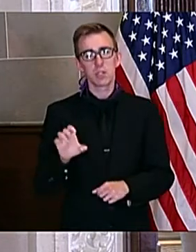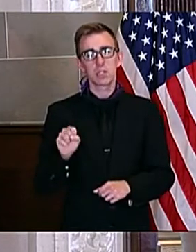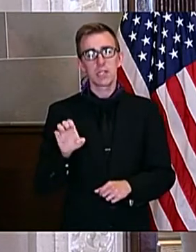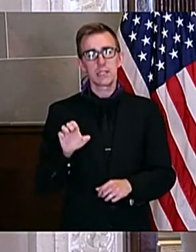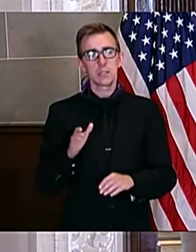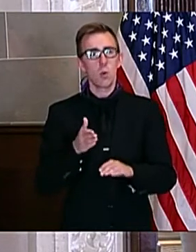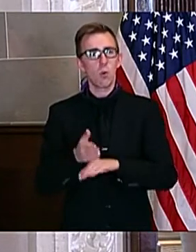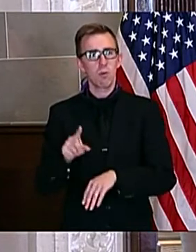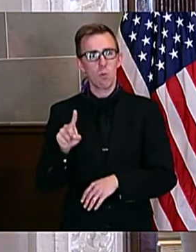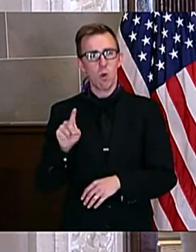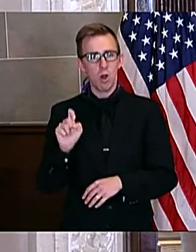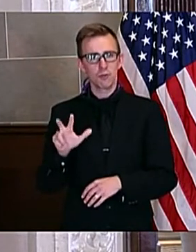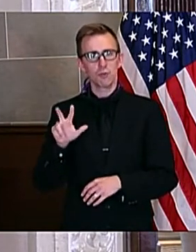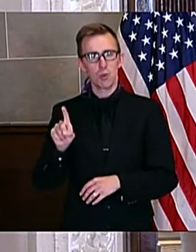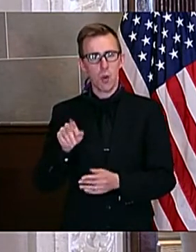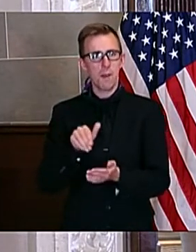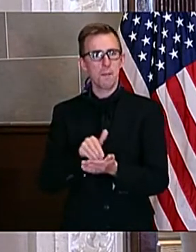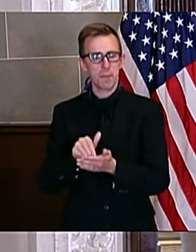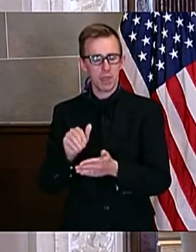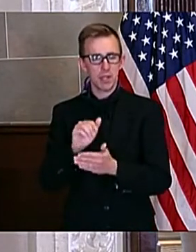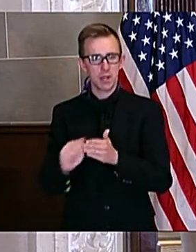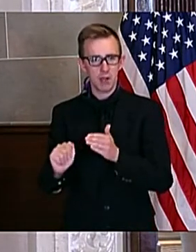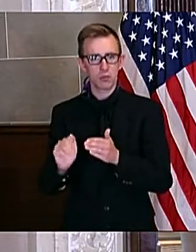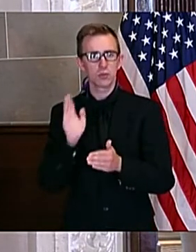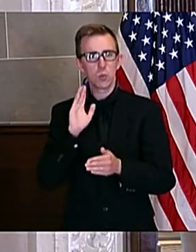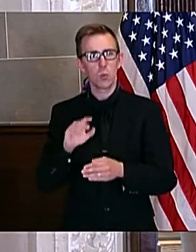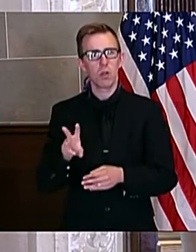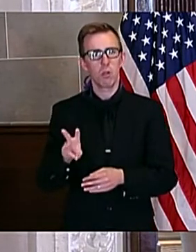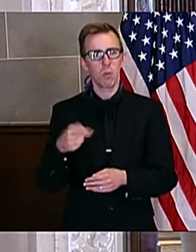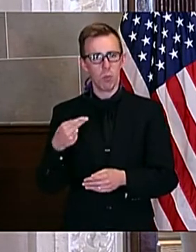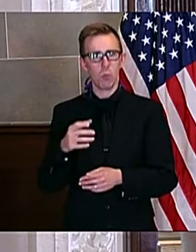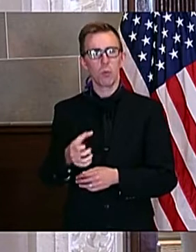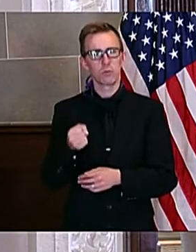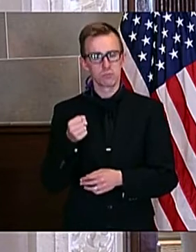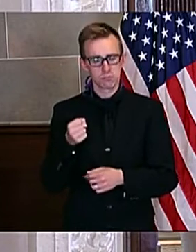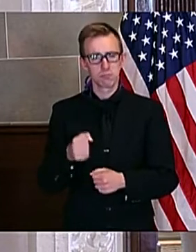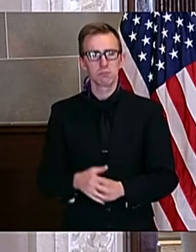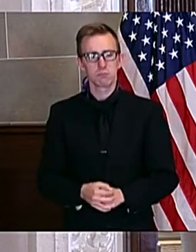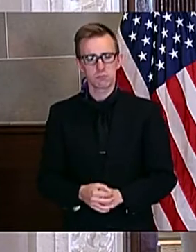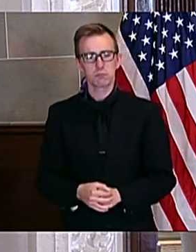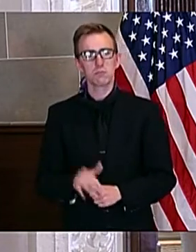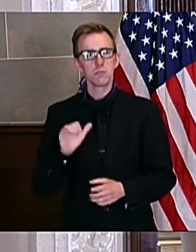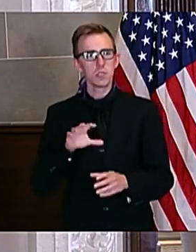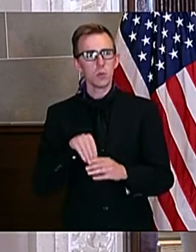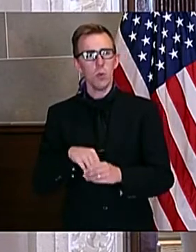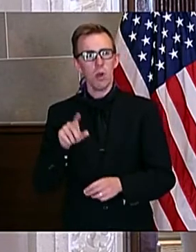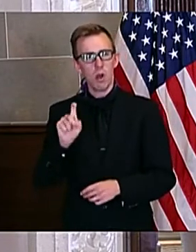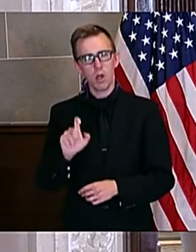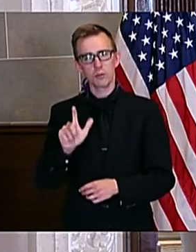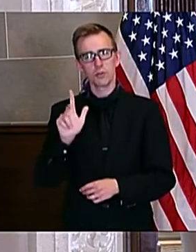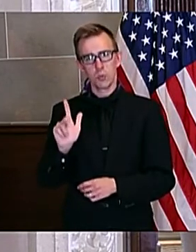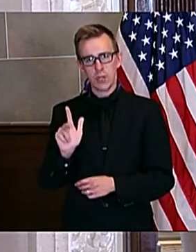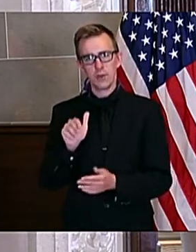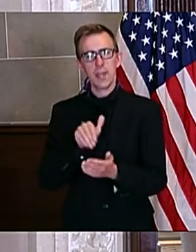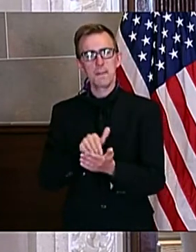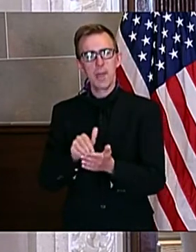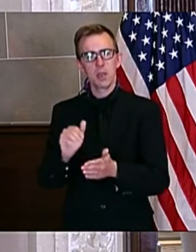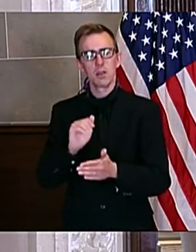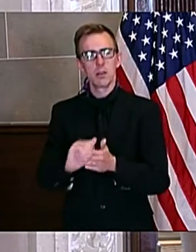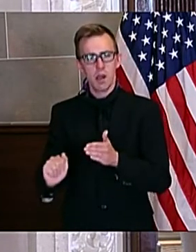over $131 million will be restricted, including $123 million